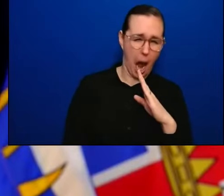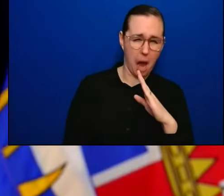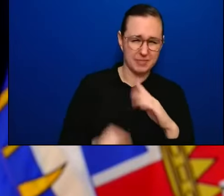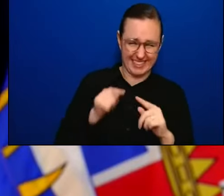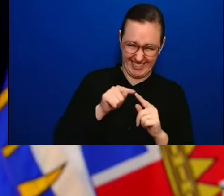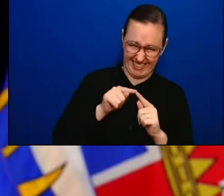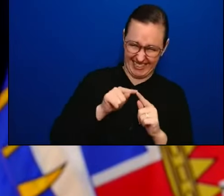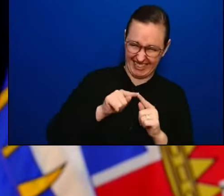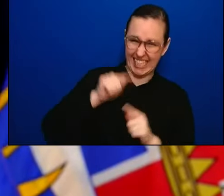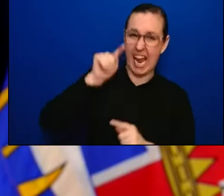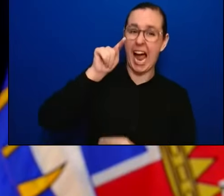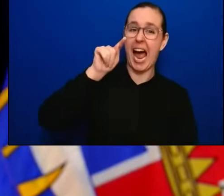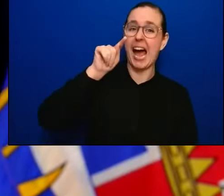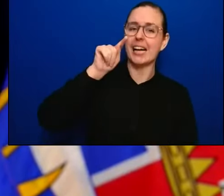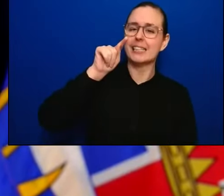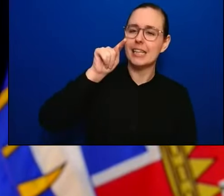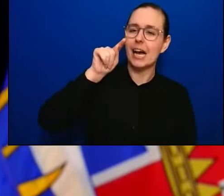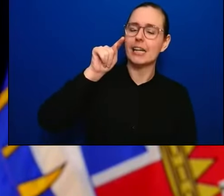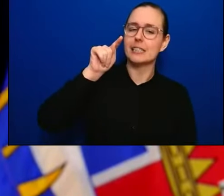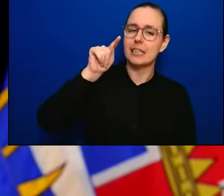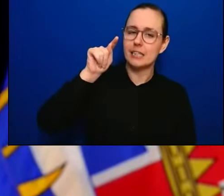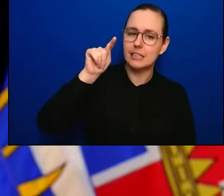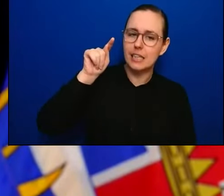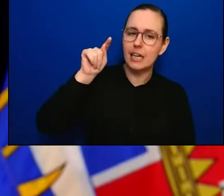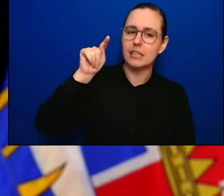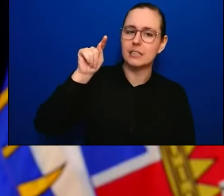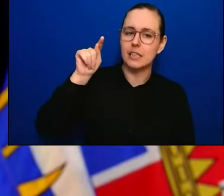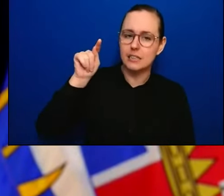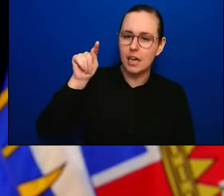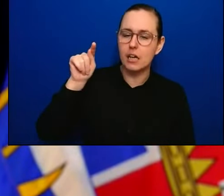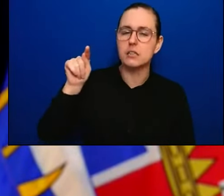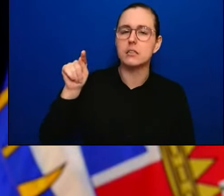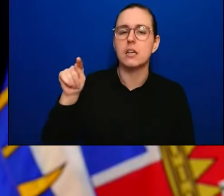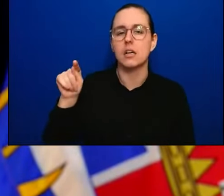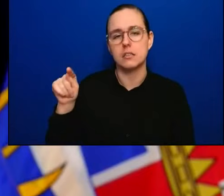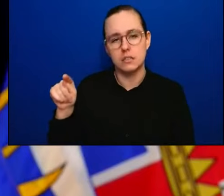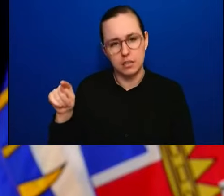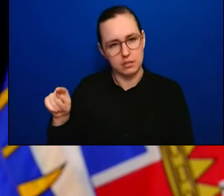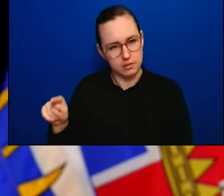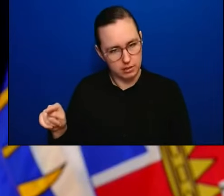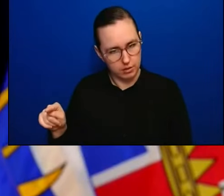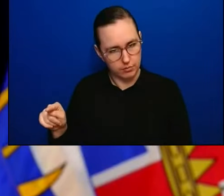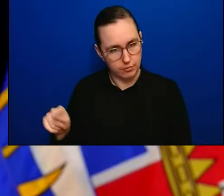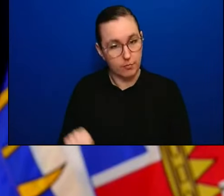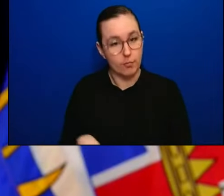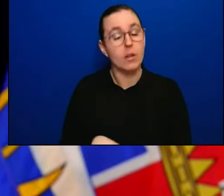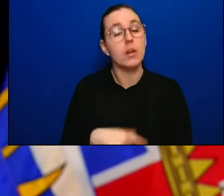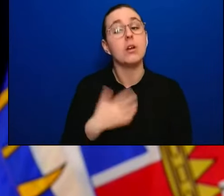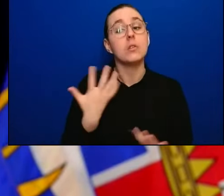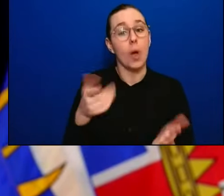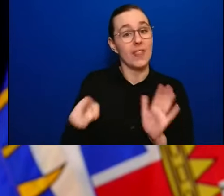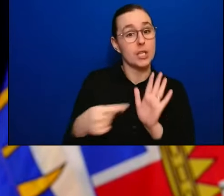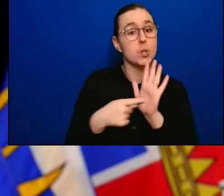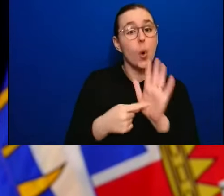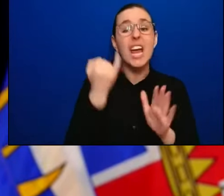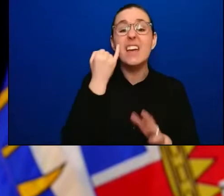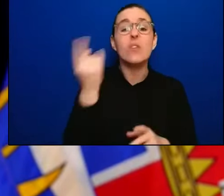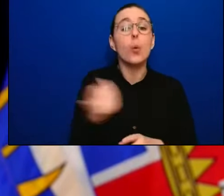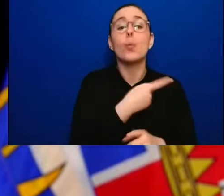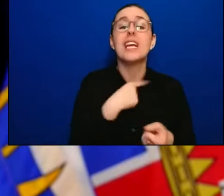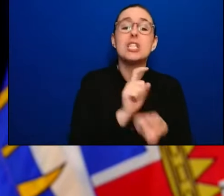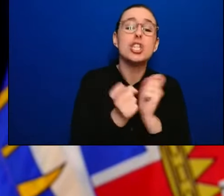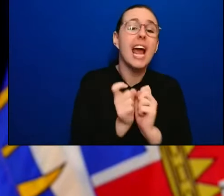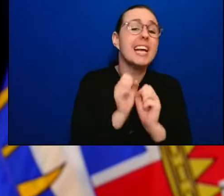is that if we do the things that we're doing, if nothing changes, then we're going to see a gradual rise much slower